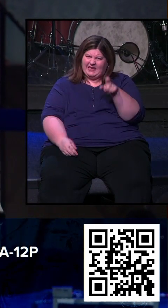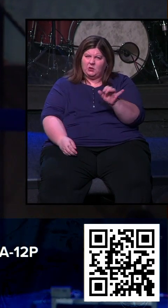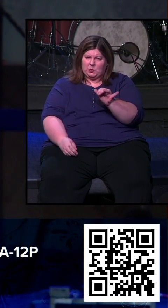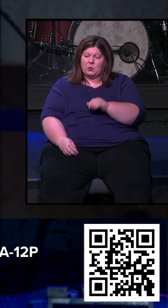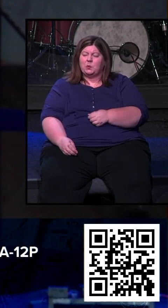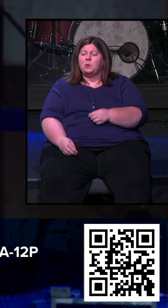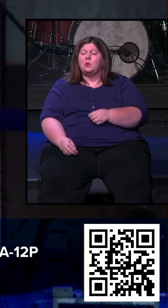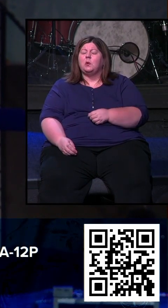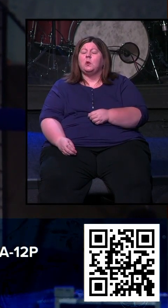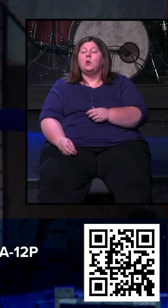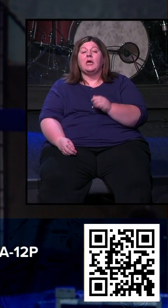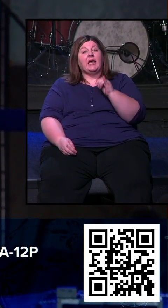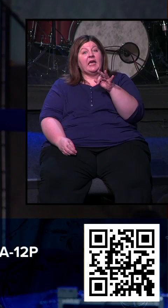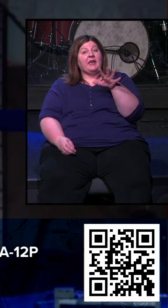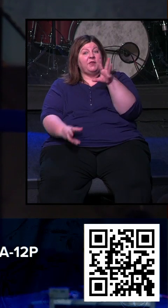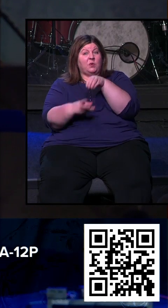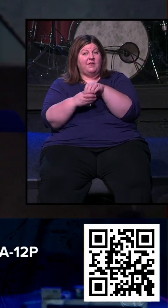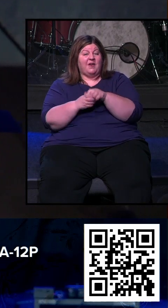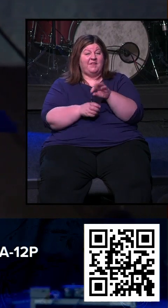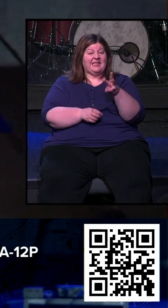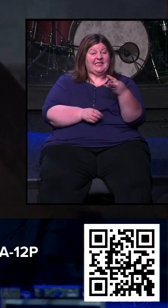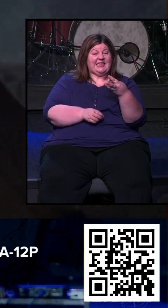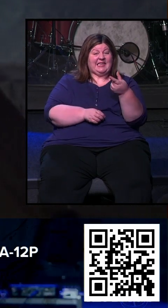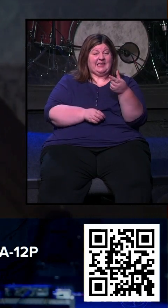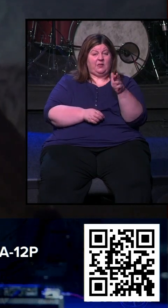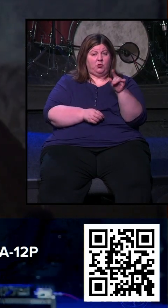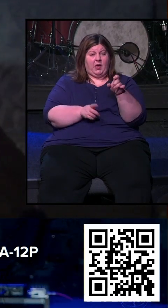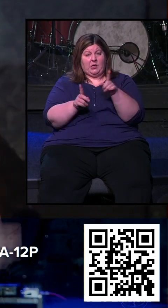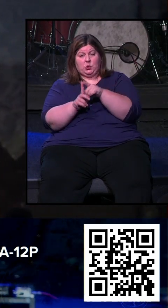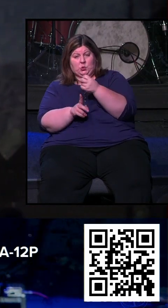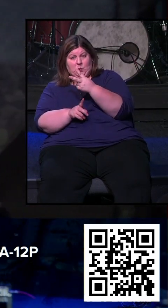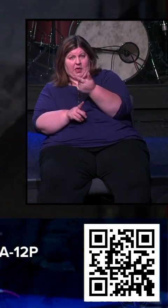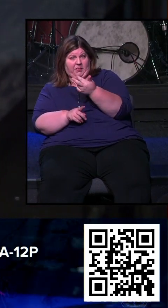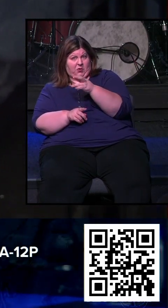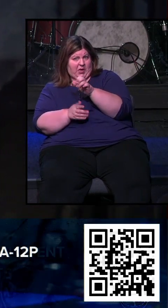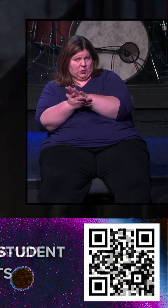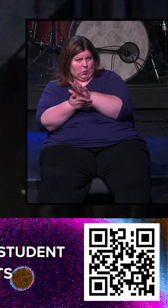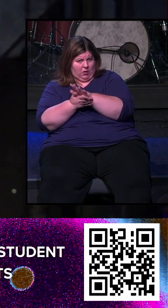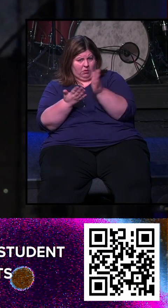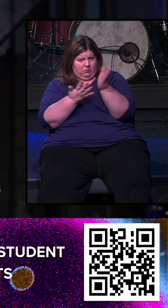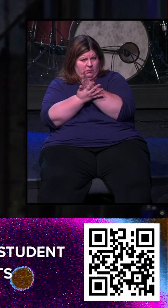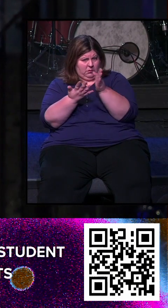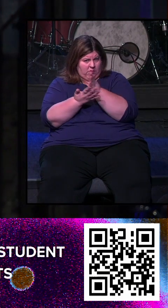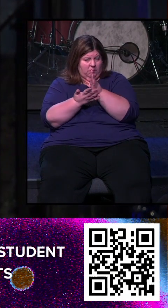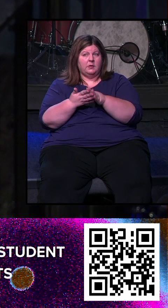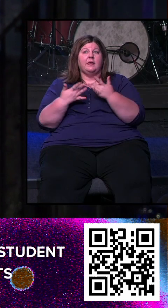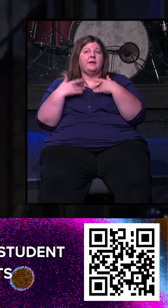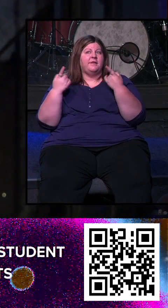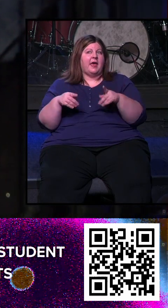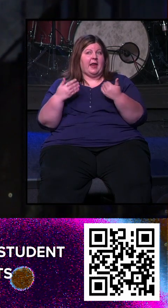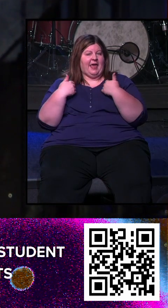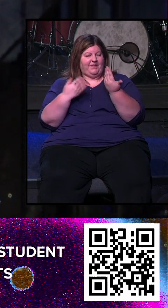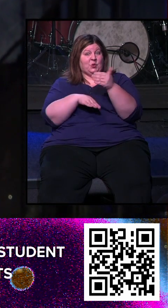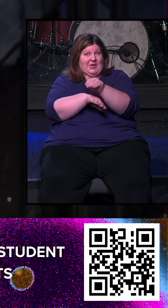is if you are between 6th grade and 12th grade, or if you have a 6th to 12th grader, we are doing an event tonight. It's